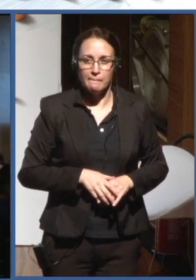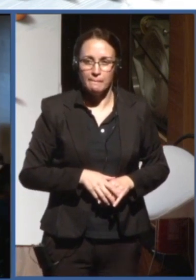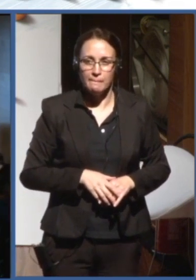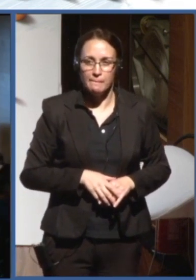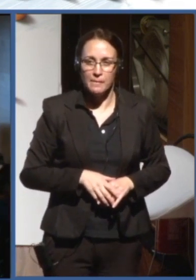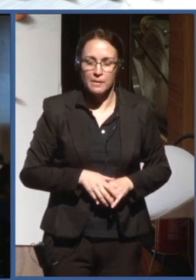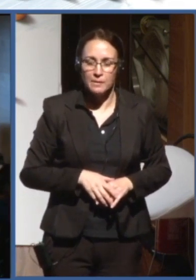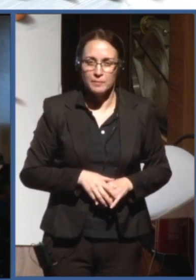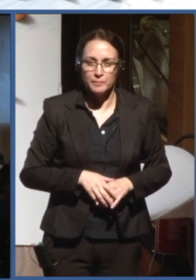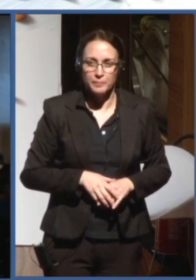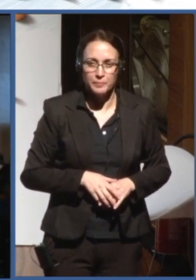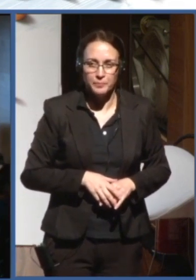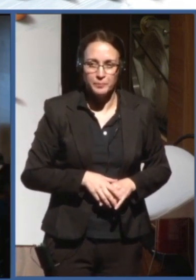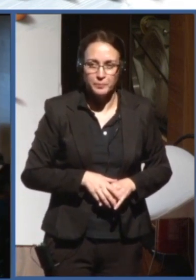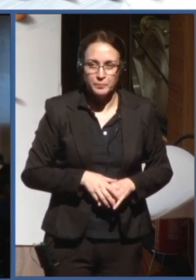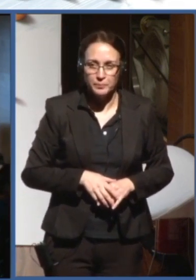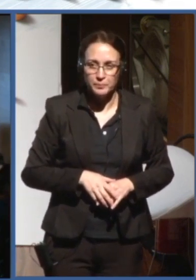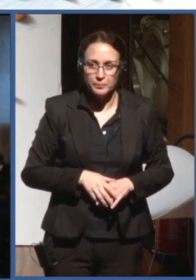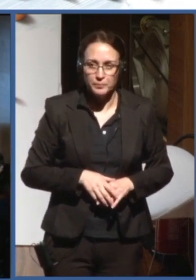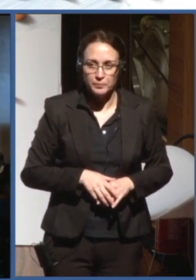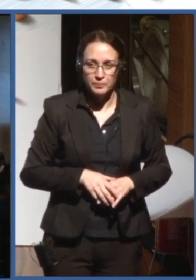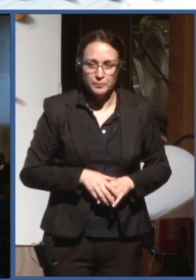Pritam. Please.